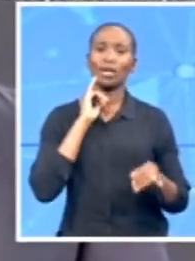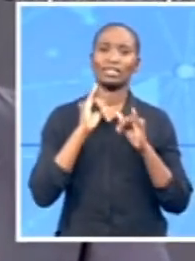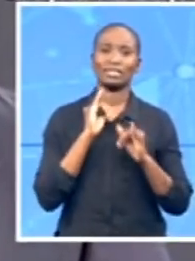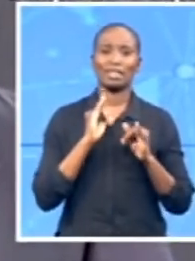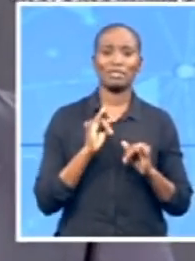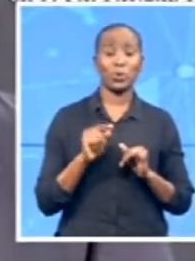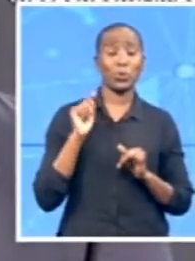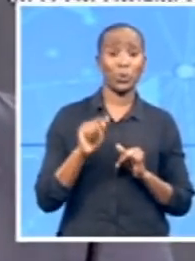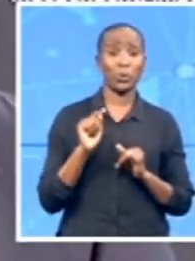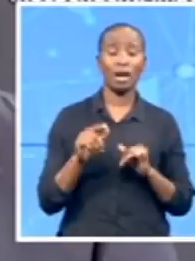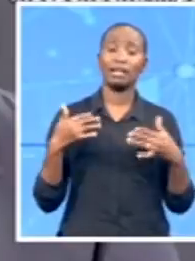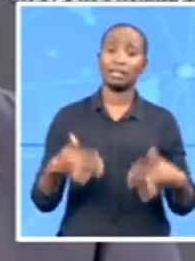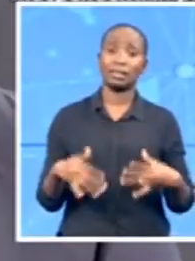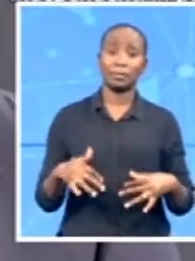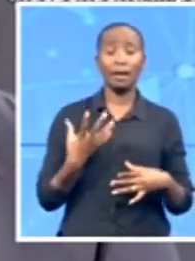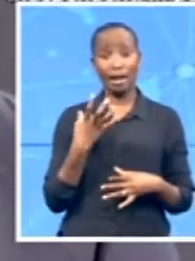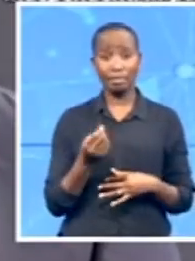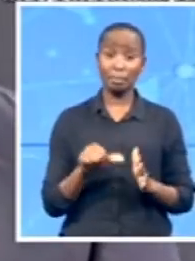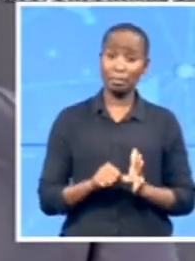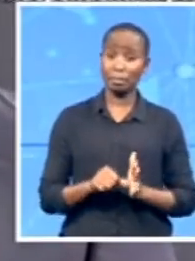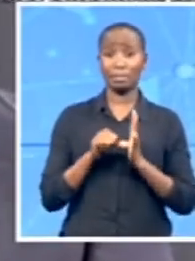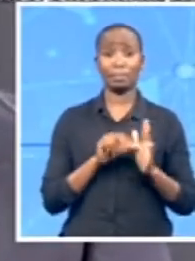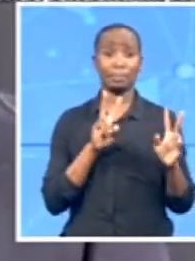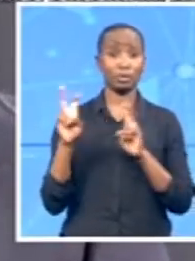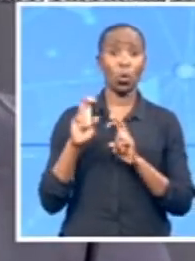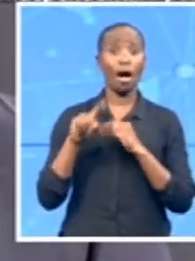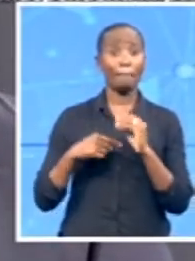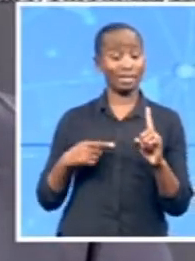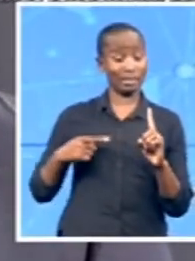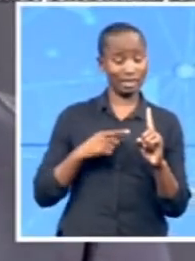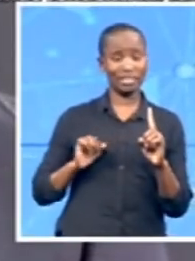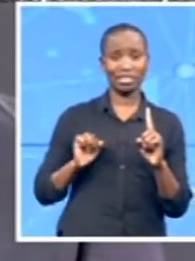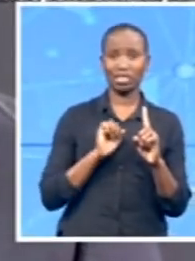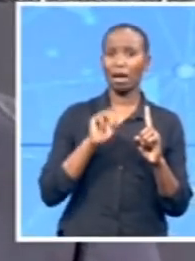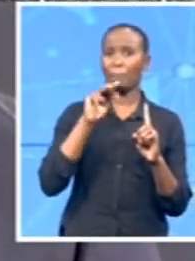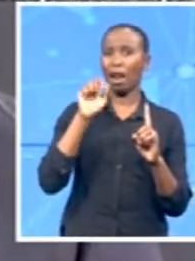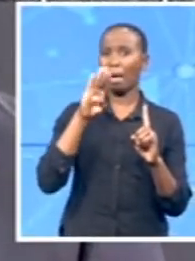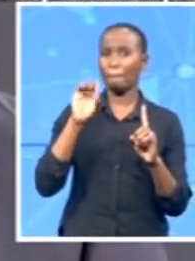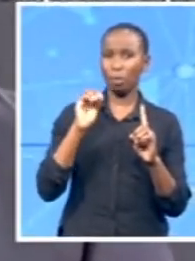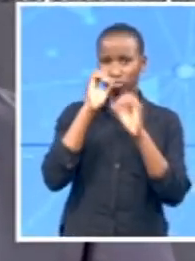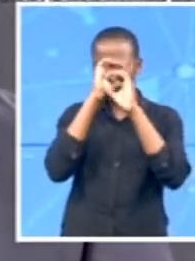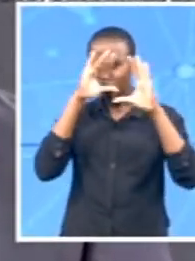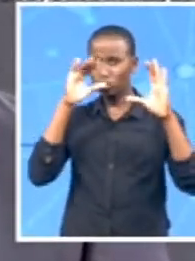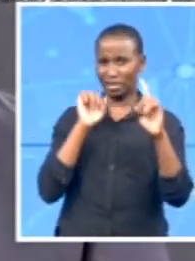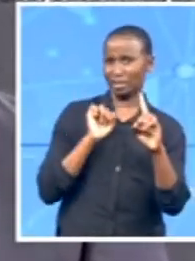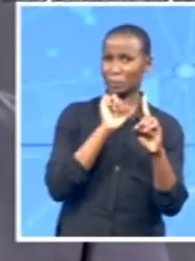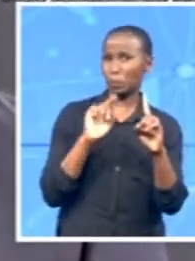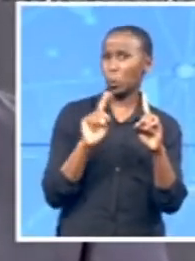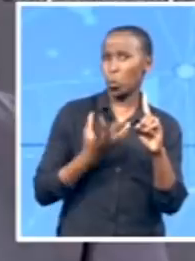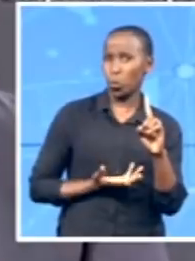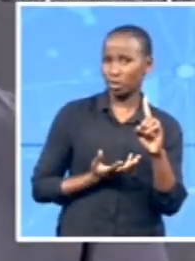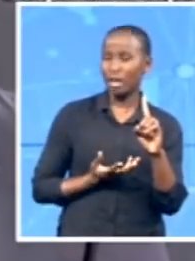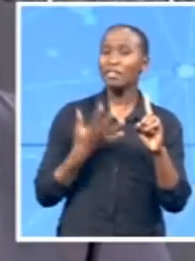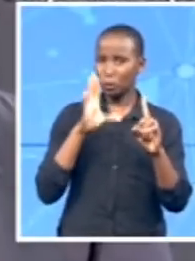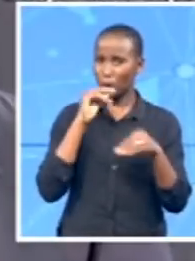regarding Judge Lambo's vision for the judiciary and what he plans to do. He spoke about technology, making sure that the